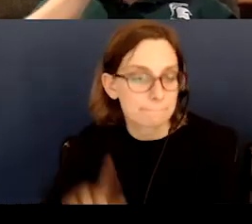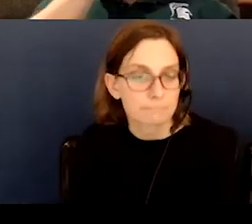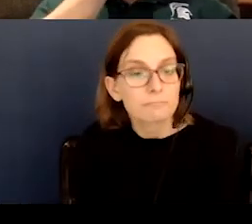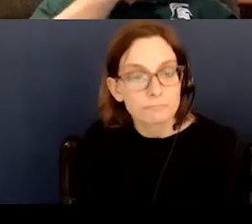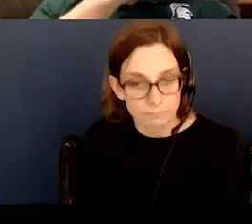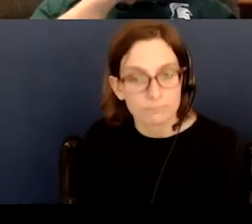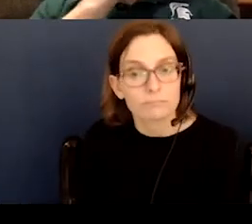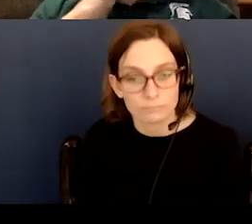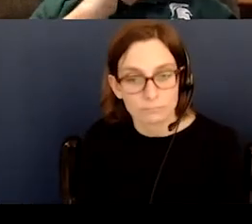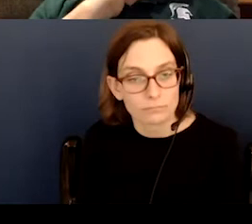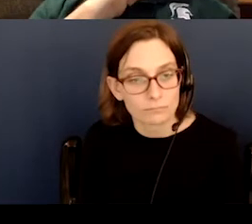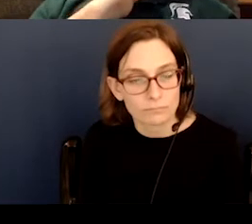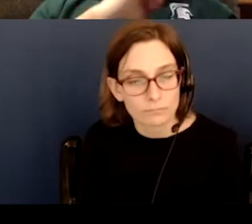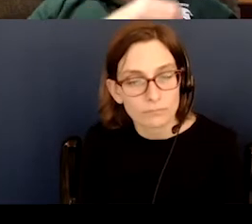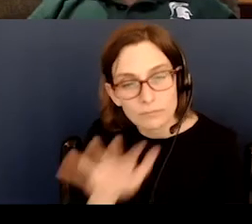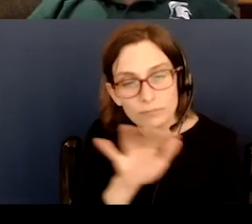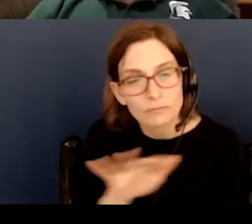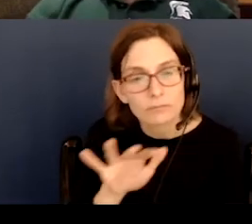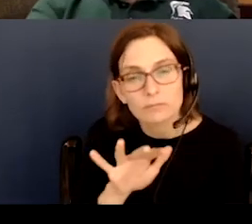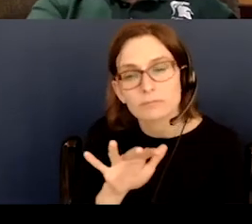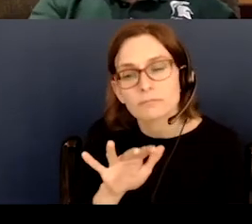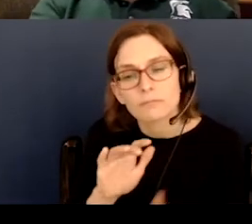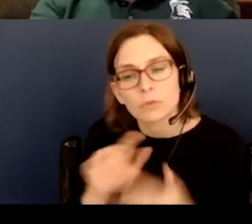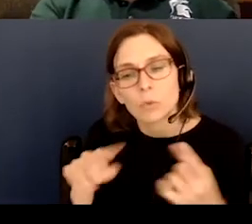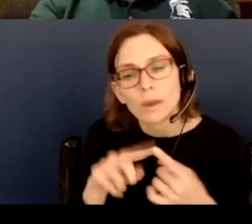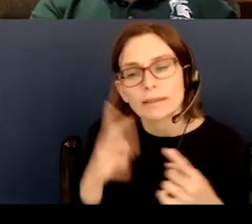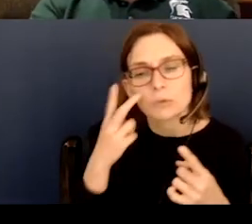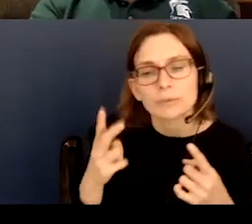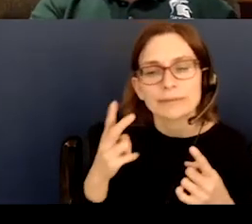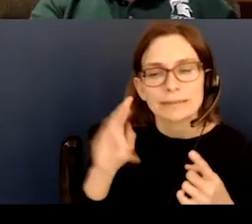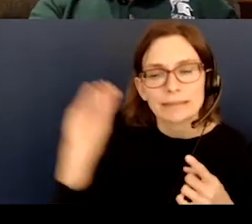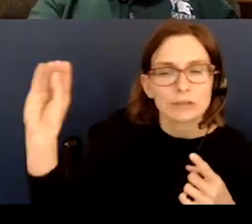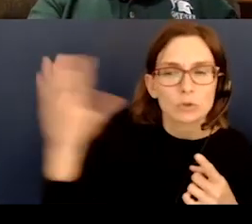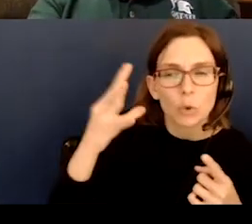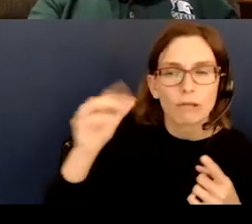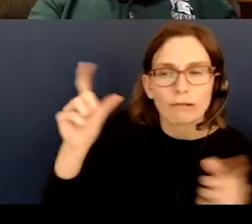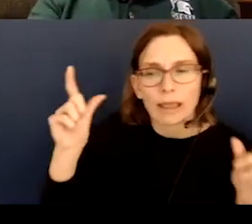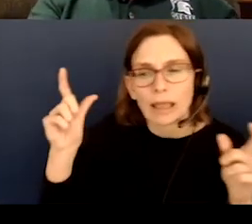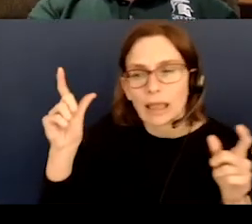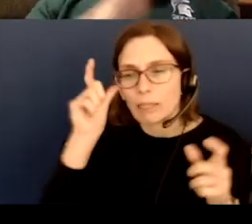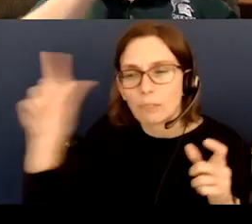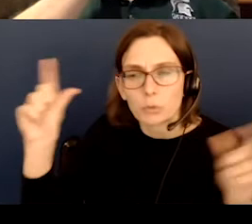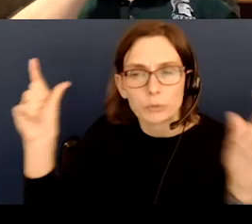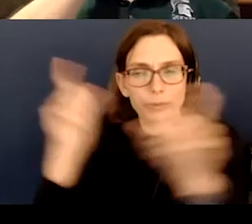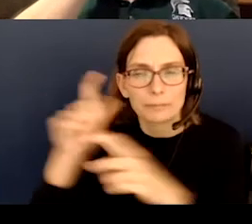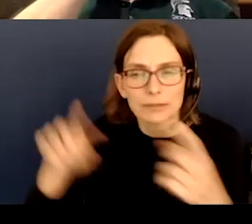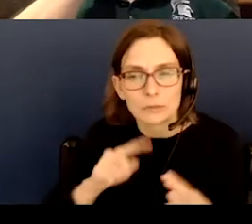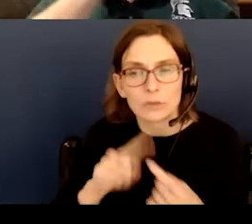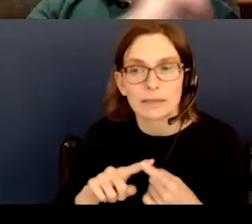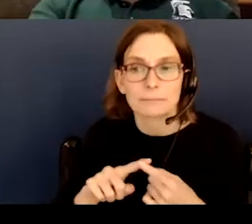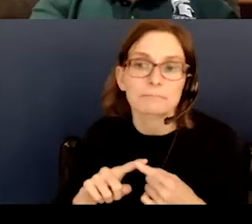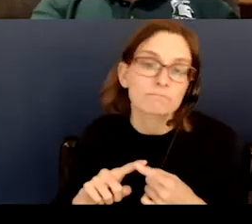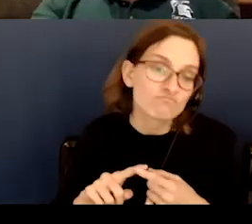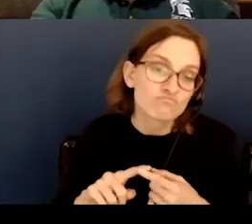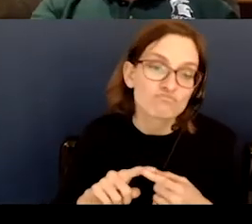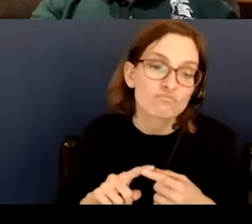Very good. About when do we see solar and lunar eclipses? We see solar and lunar eclipses about